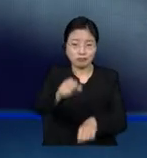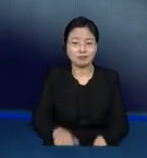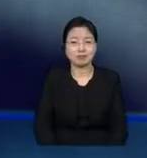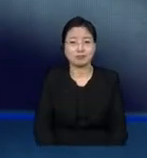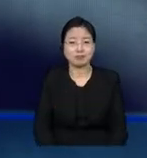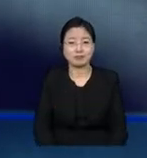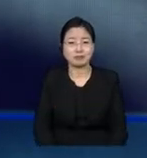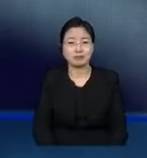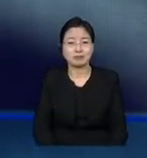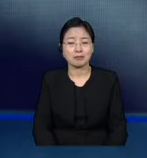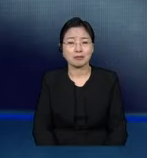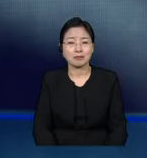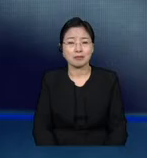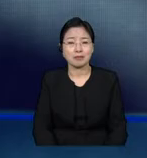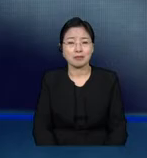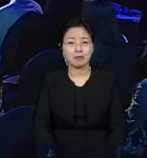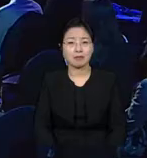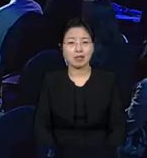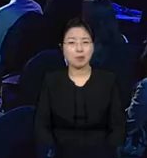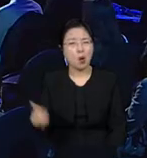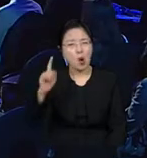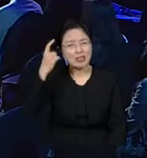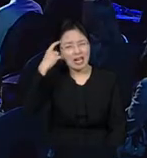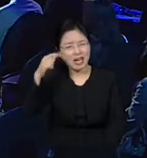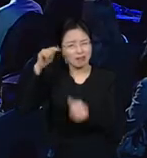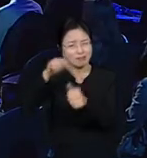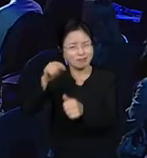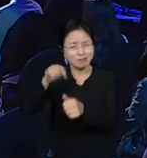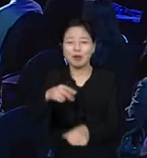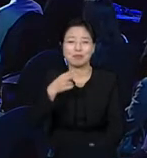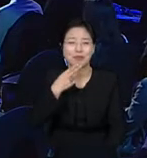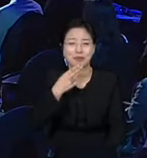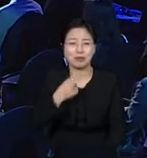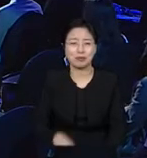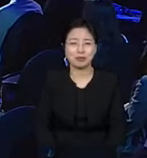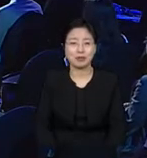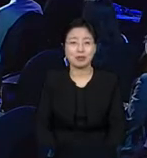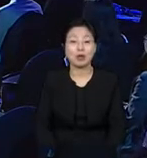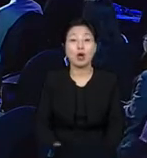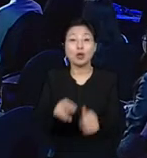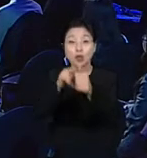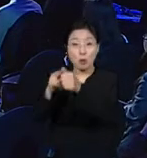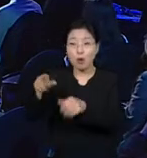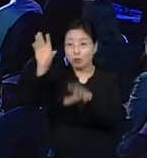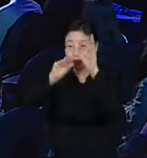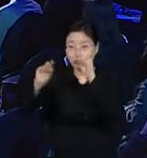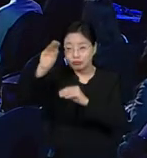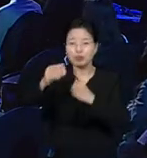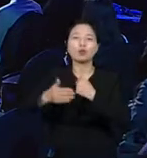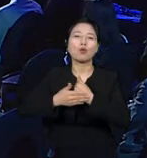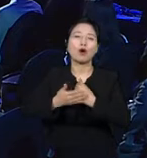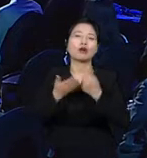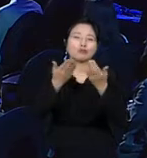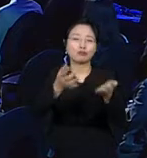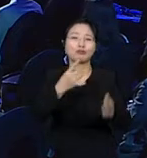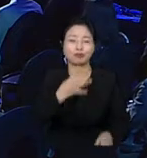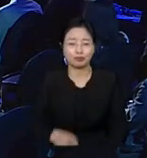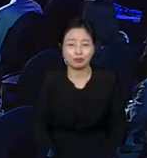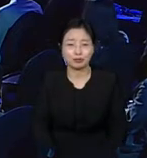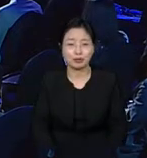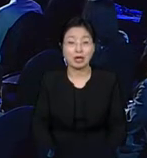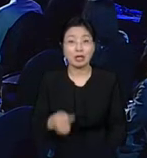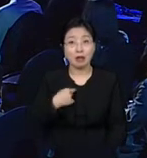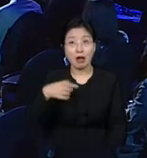do or how to think. I only want to help you gain access to the information. That can help you think differently, qualify your